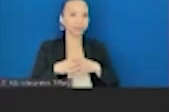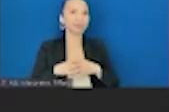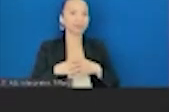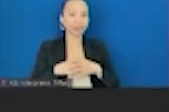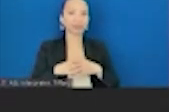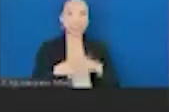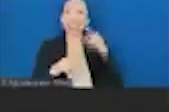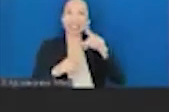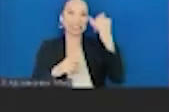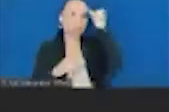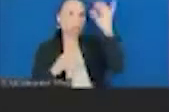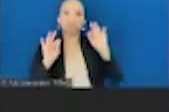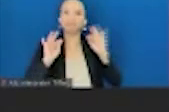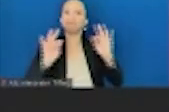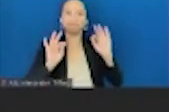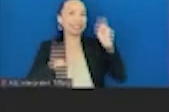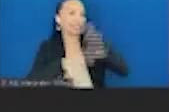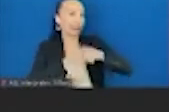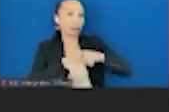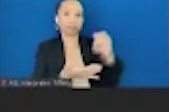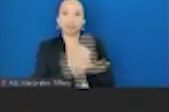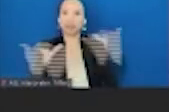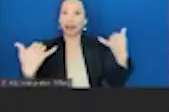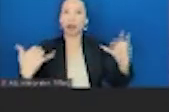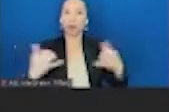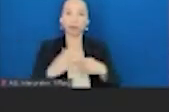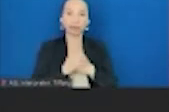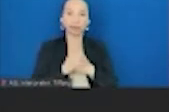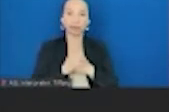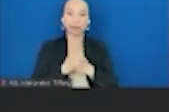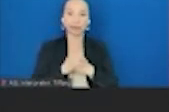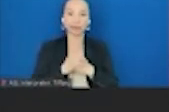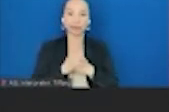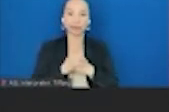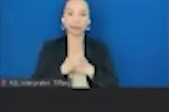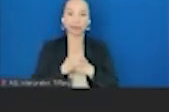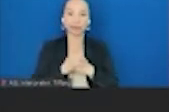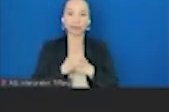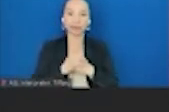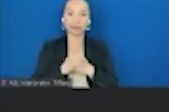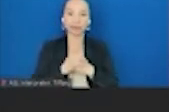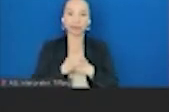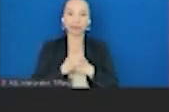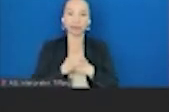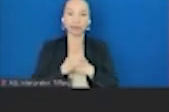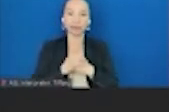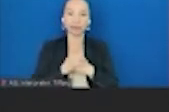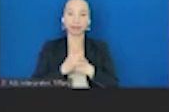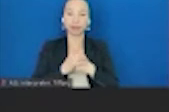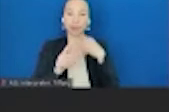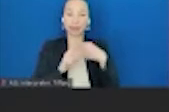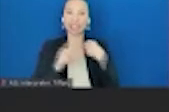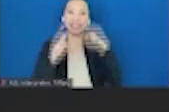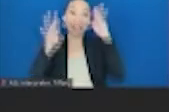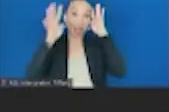for which the time has come. And so there's also work to do with innovating business and moving